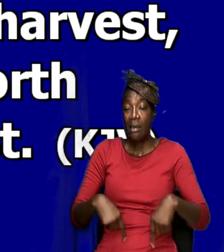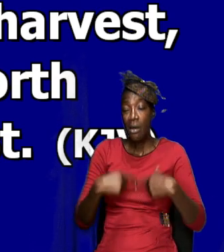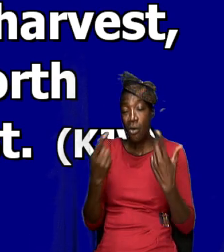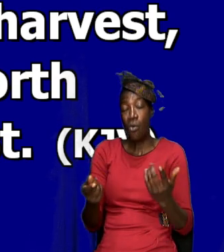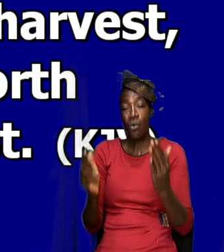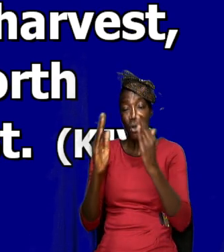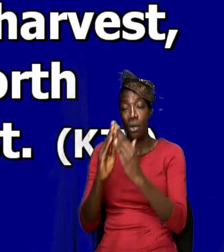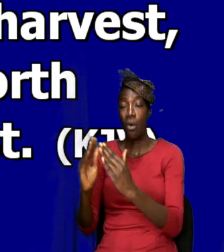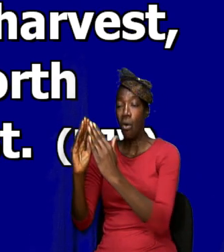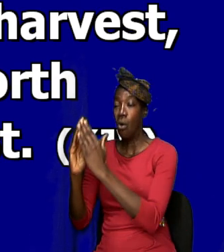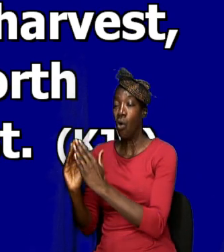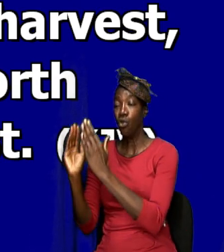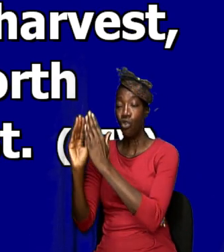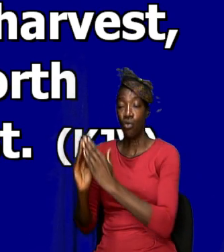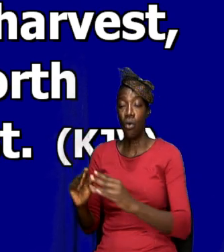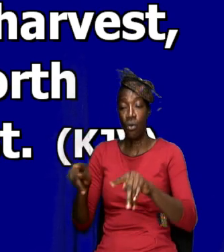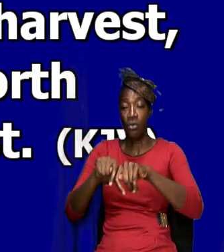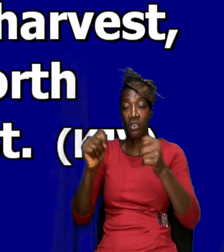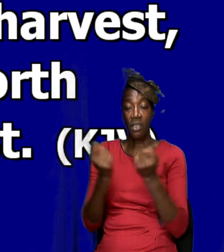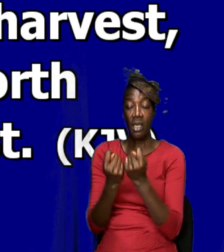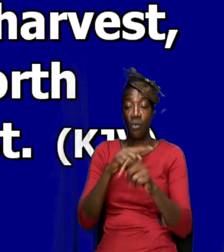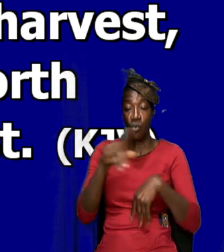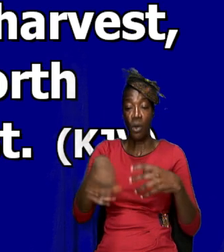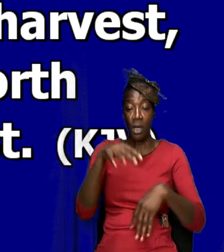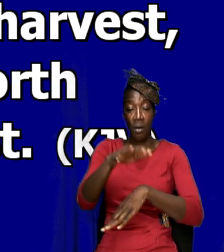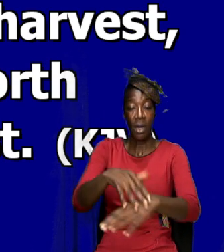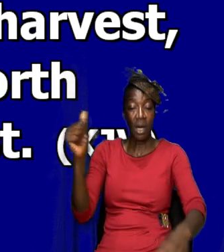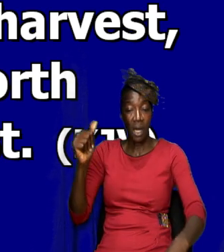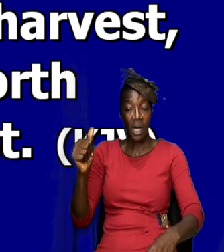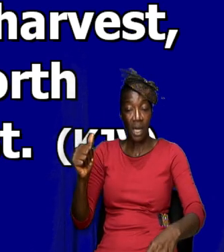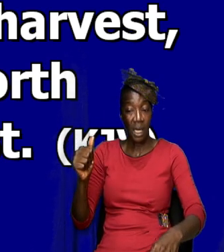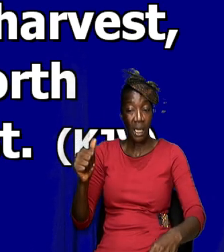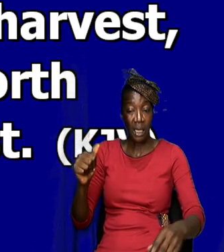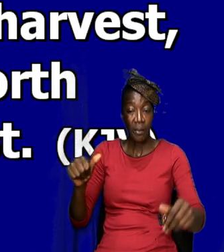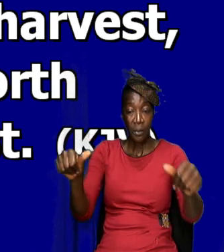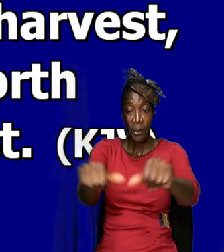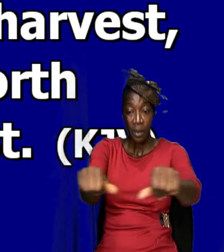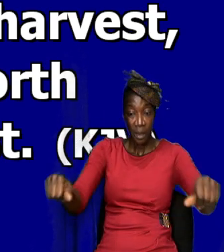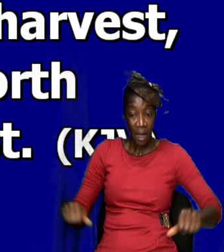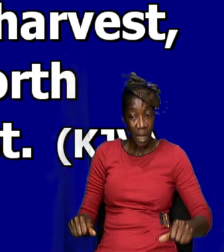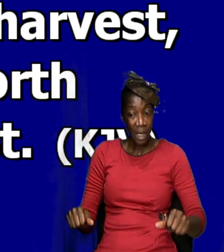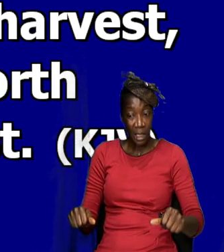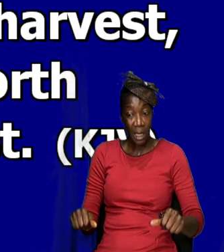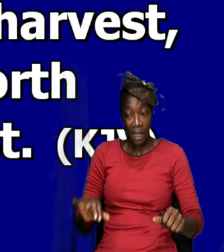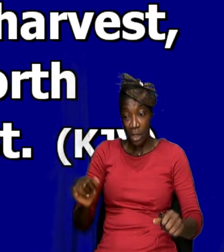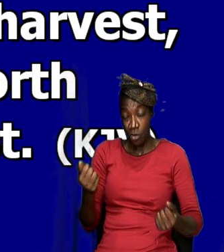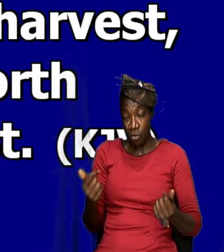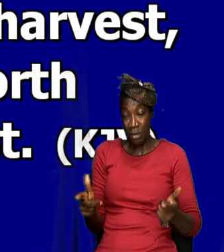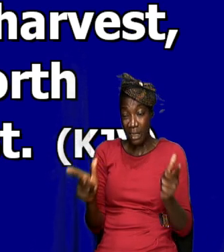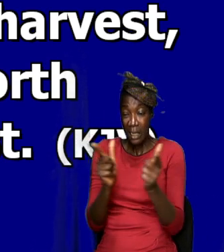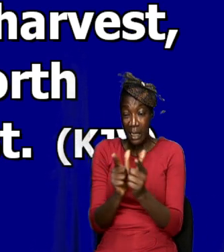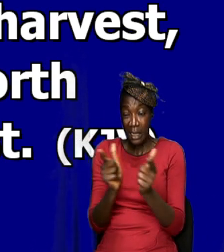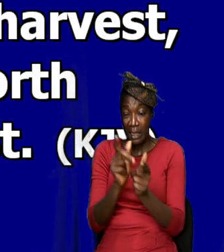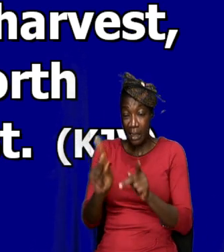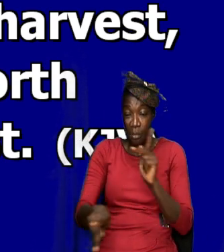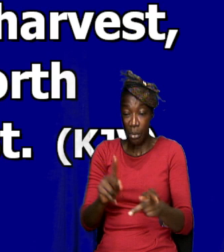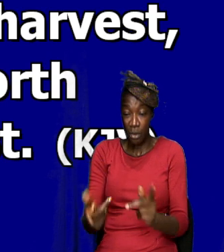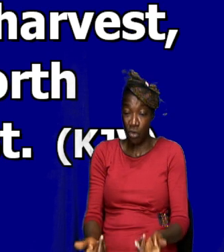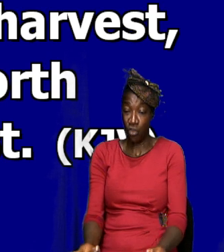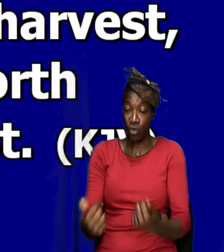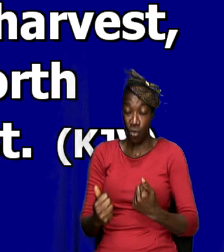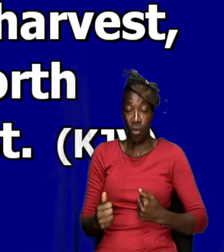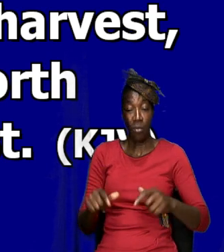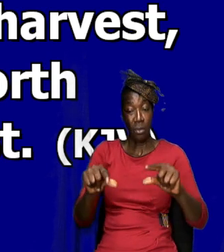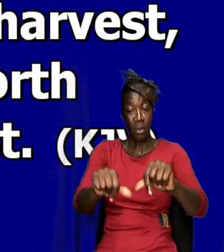on the house-to-house team. When you call the altar call, even though it's a big church, it's just a few persons will come to the altar